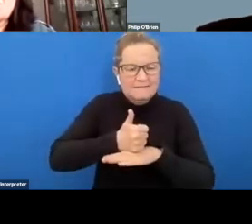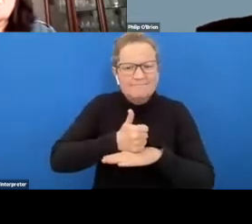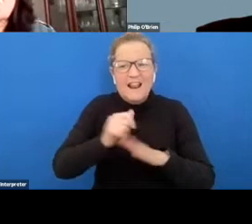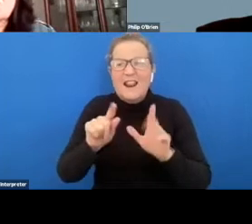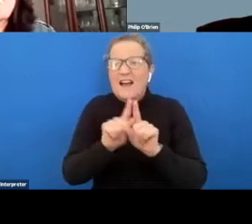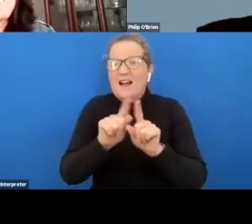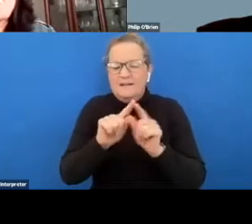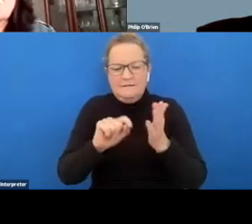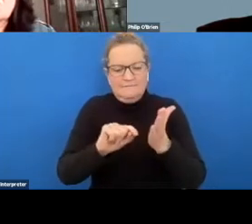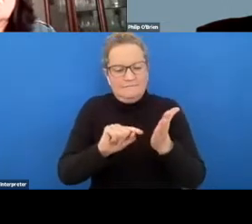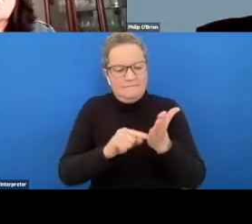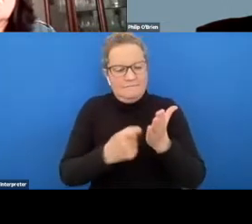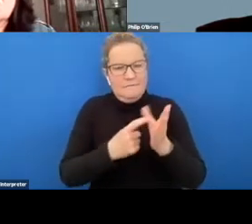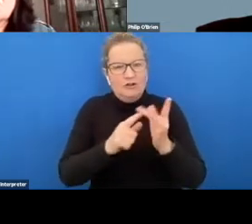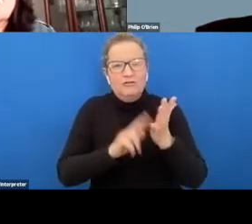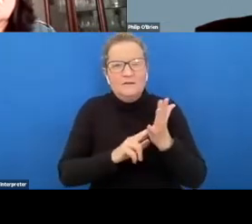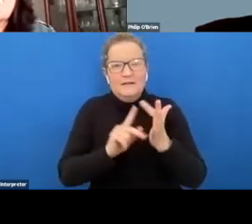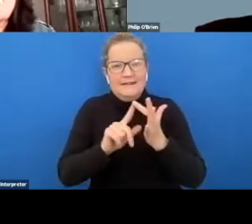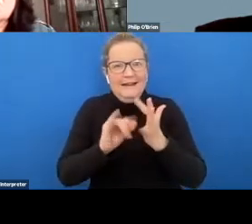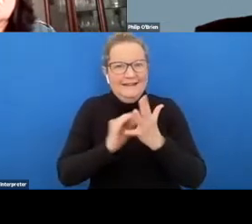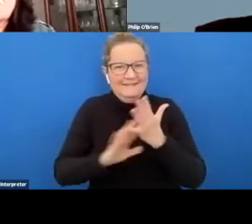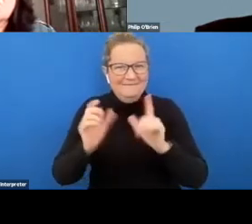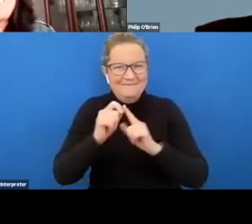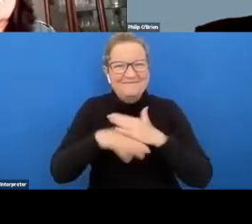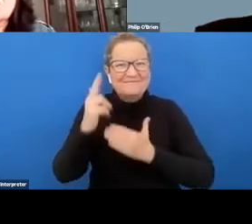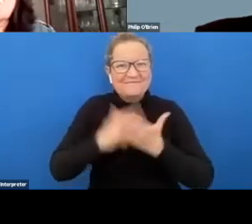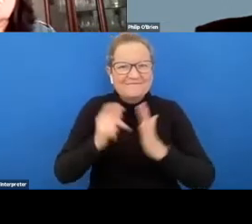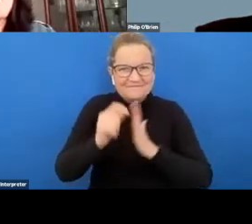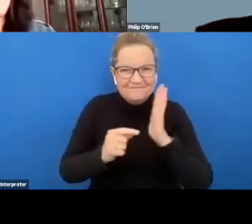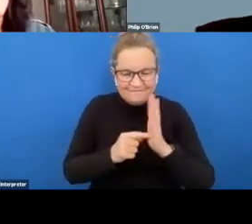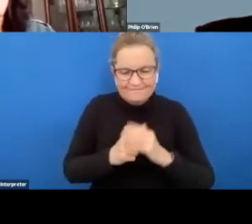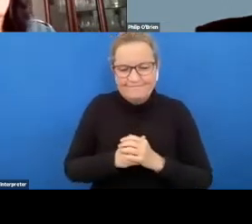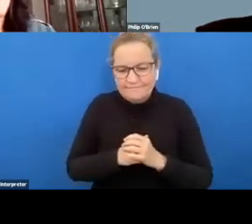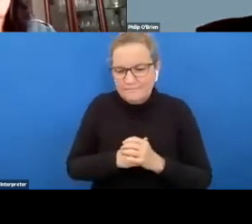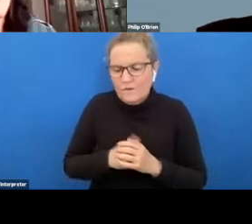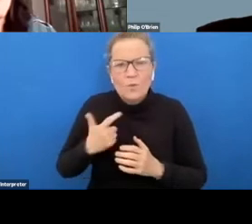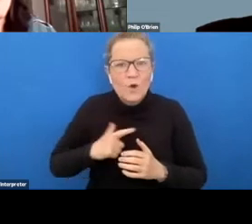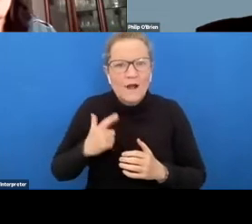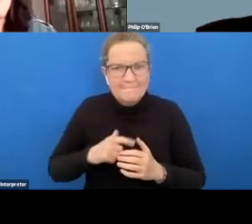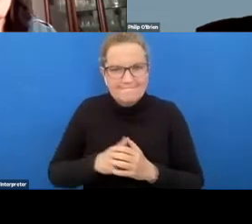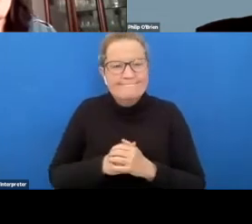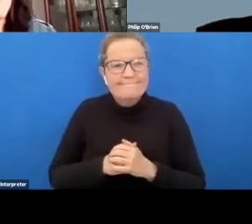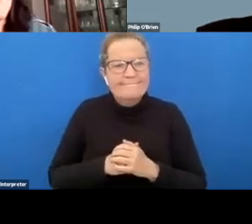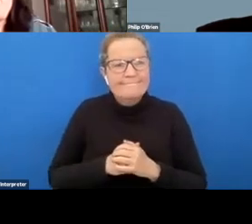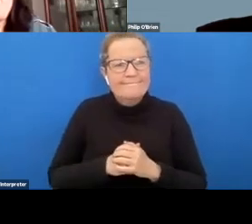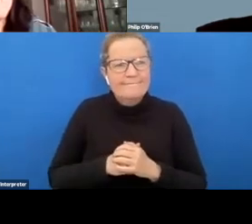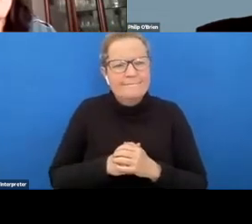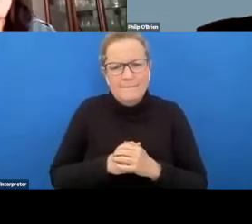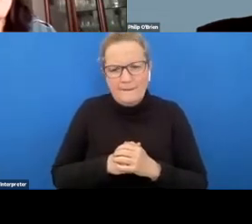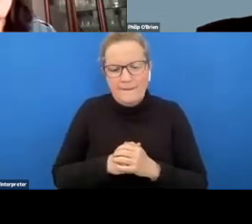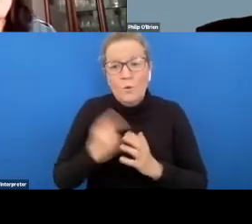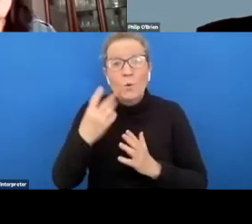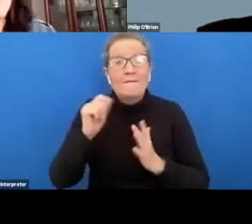program within arts project uh because we recognize that for many people with intellectual